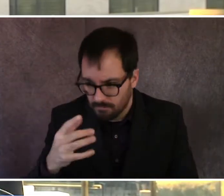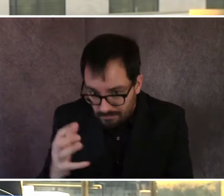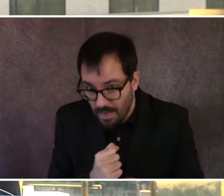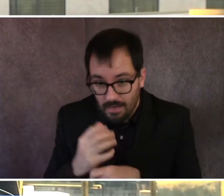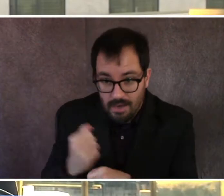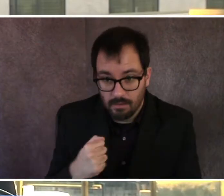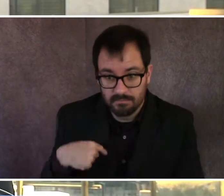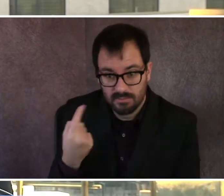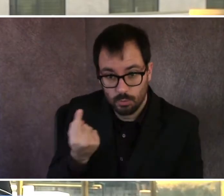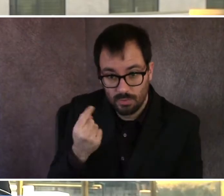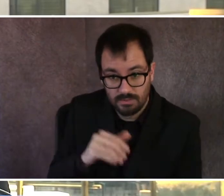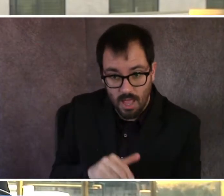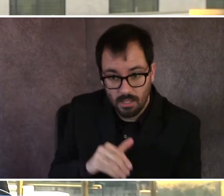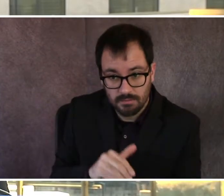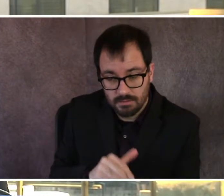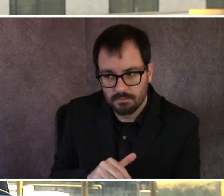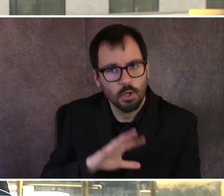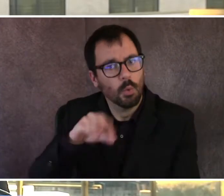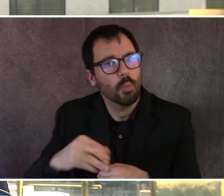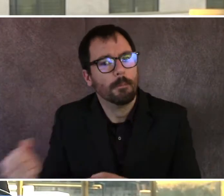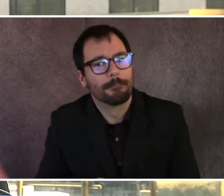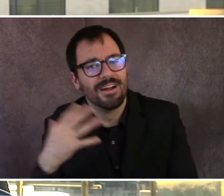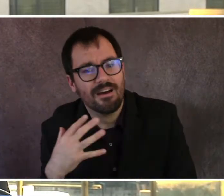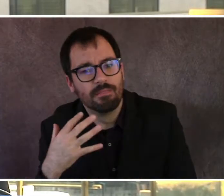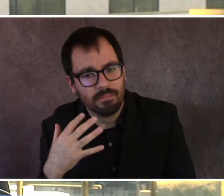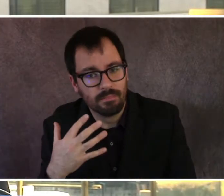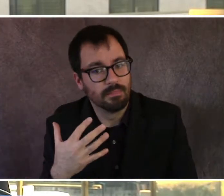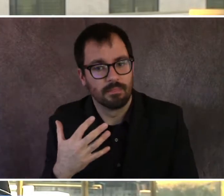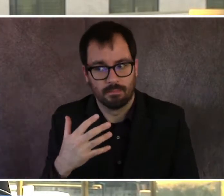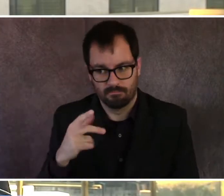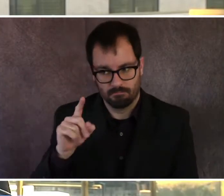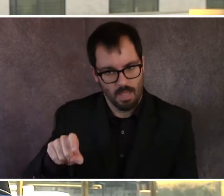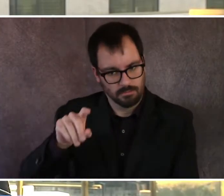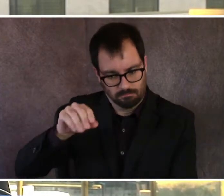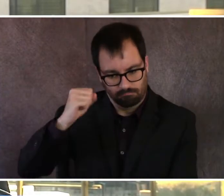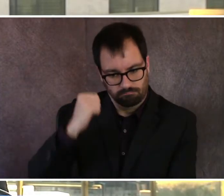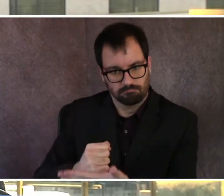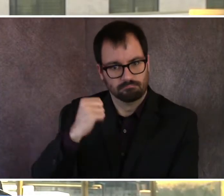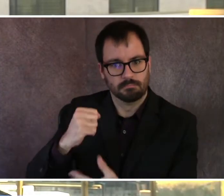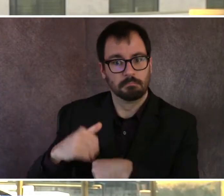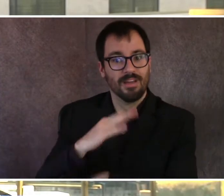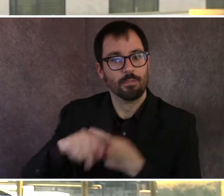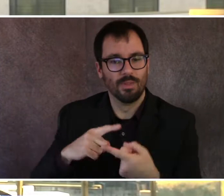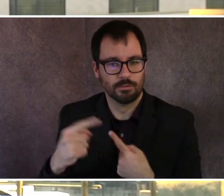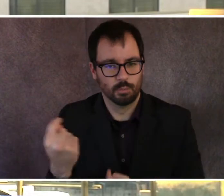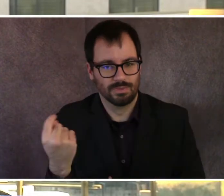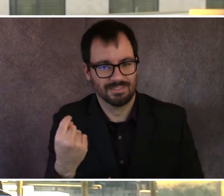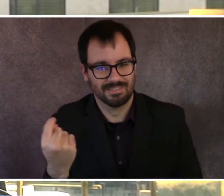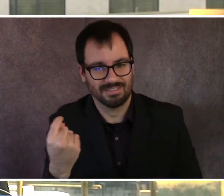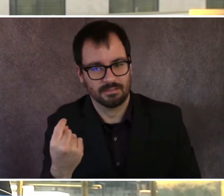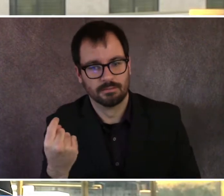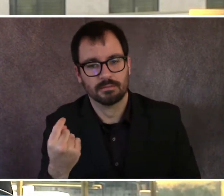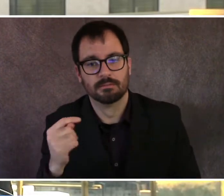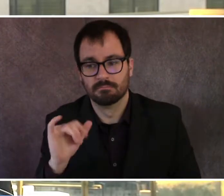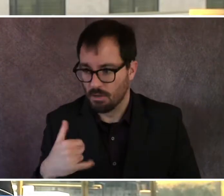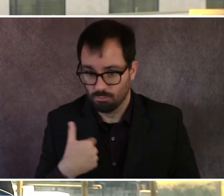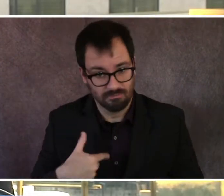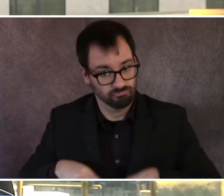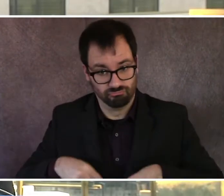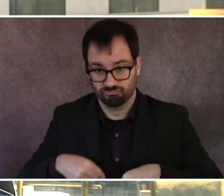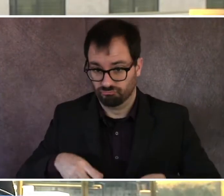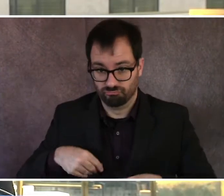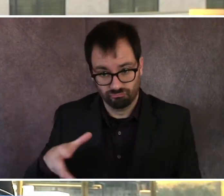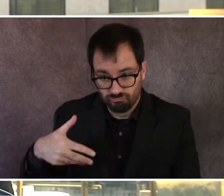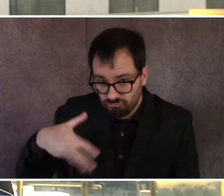that are arriving in the mail, and we're going to accept those up until Friday, tomorrow. Ballots from overseas and military members will